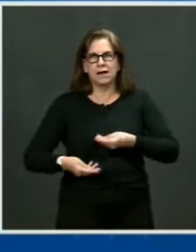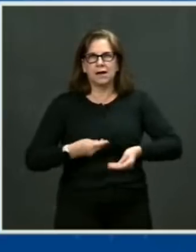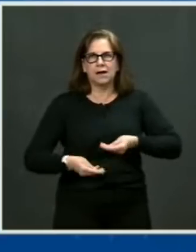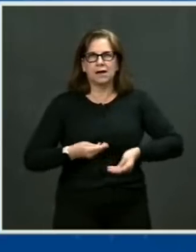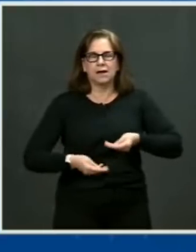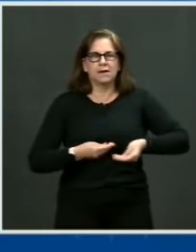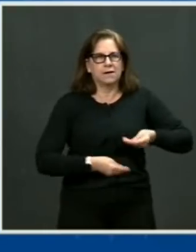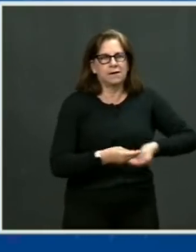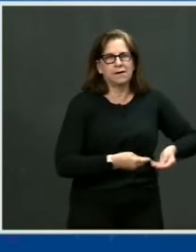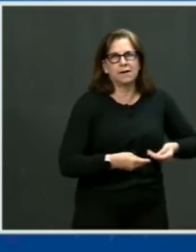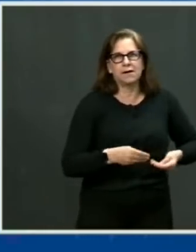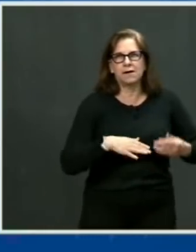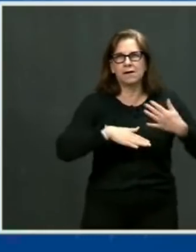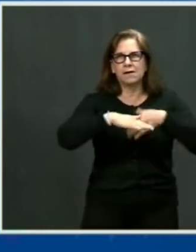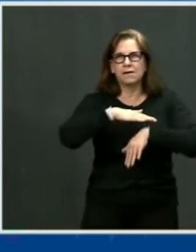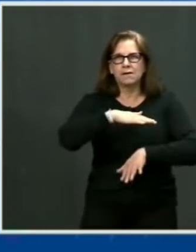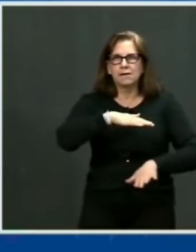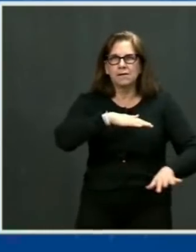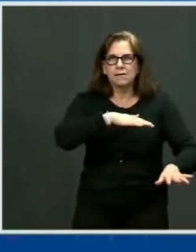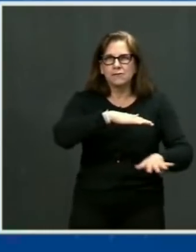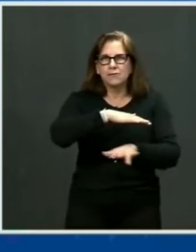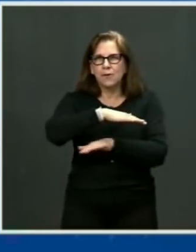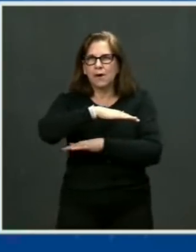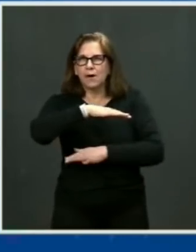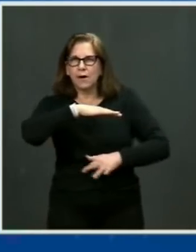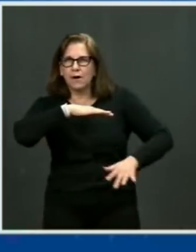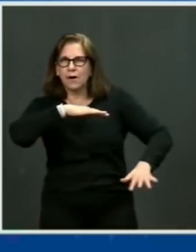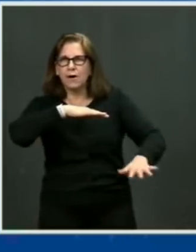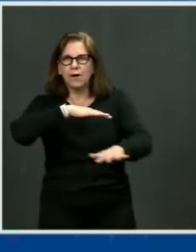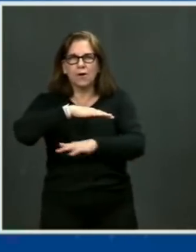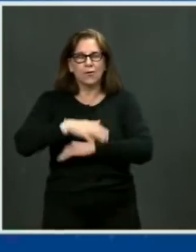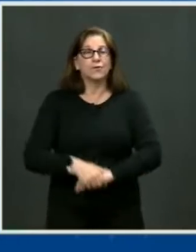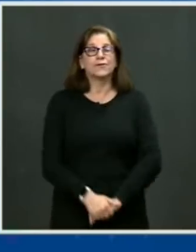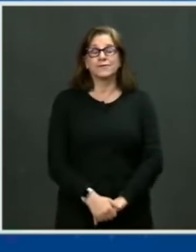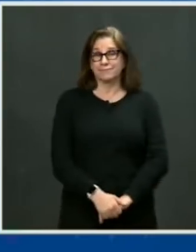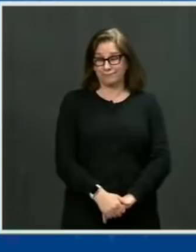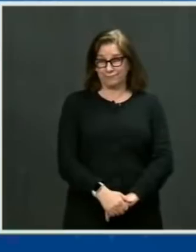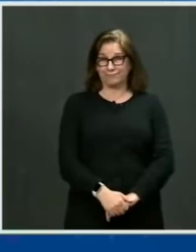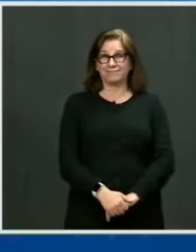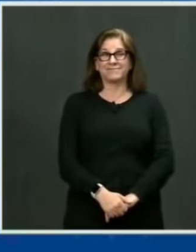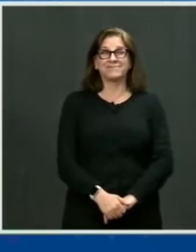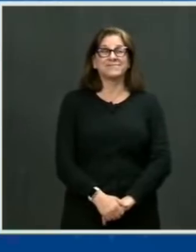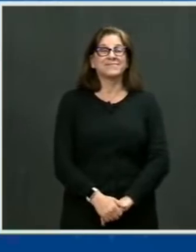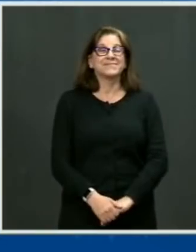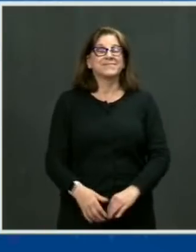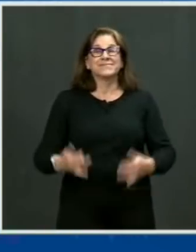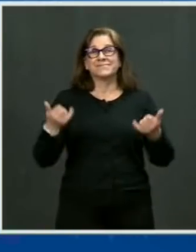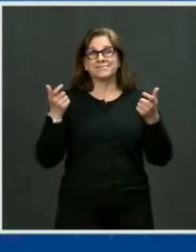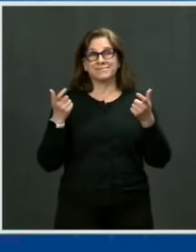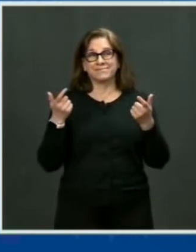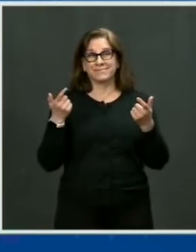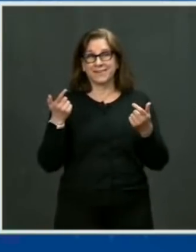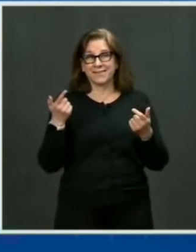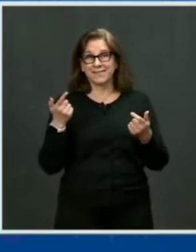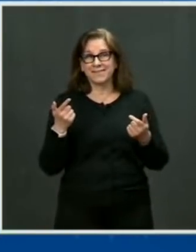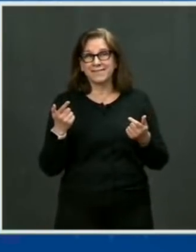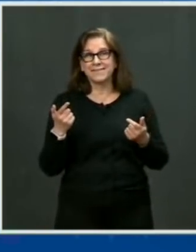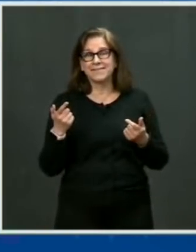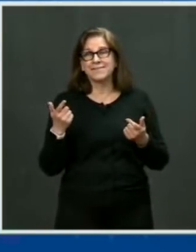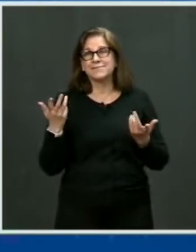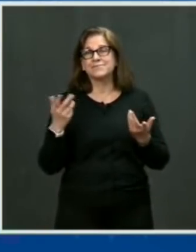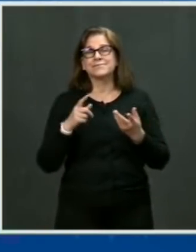sales and ghost guns, times and trafficking methods have changed. And we have to adjust.